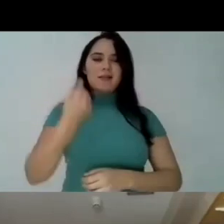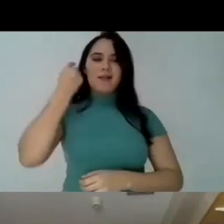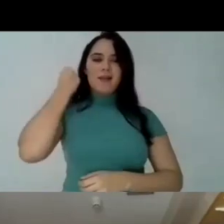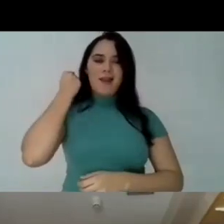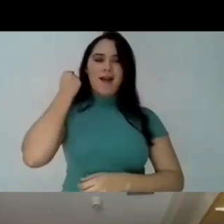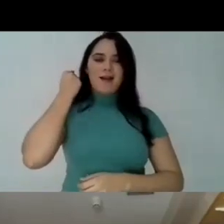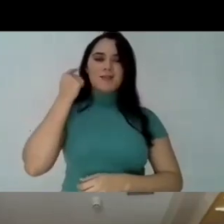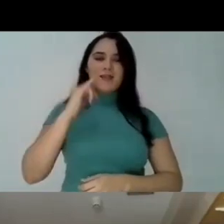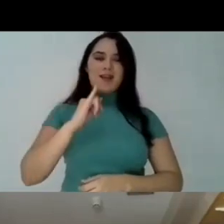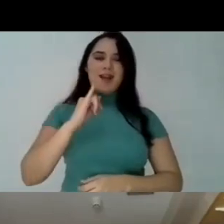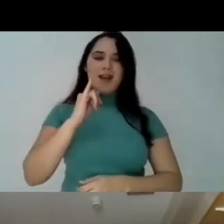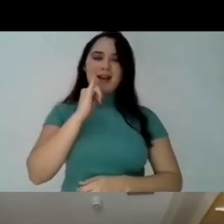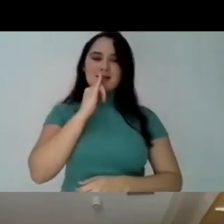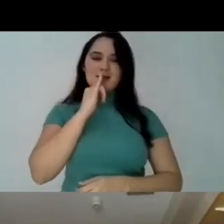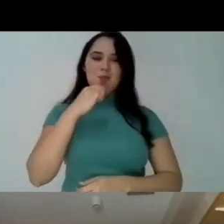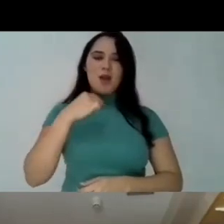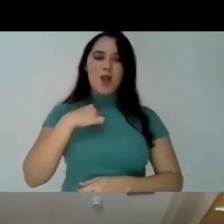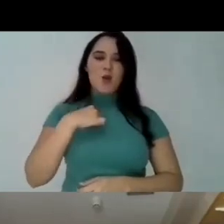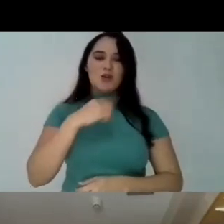for example